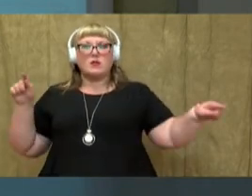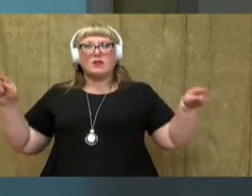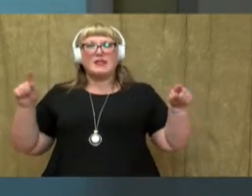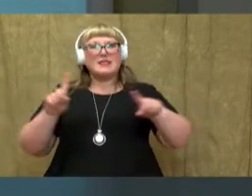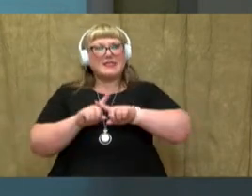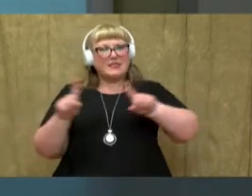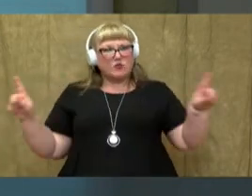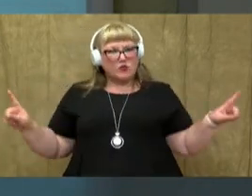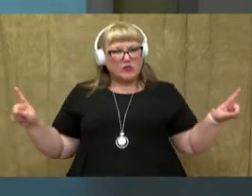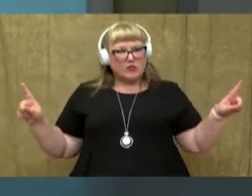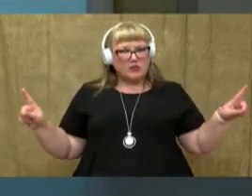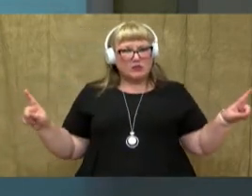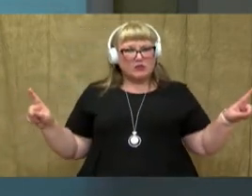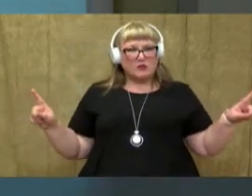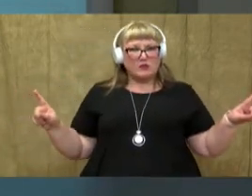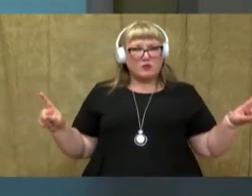different?